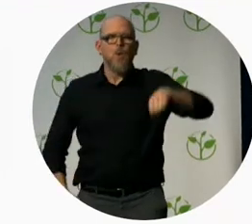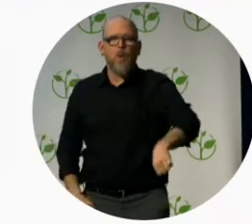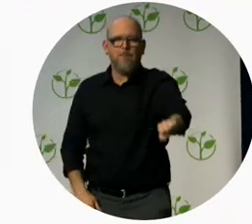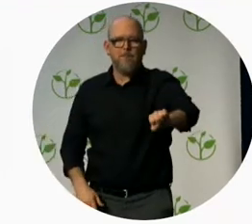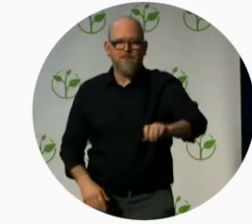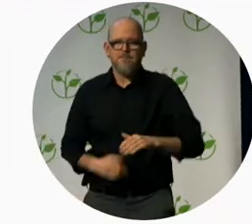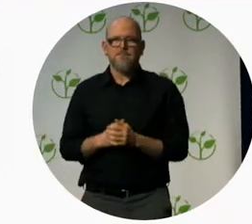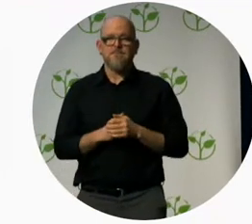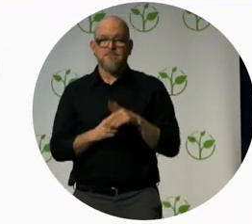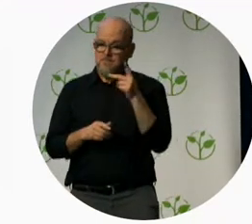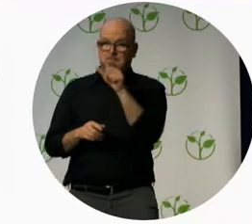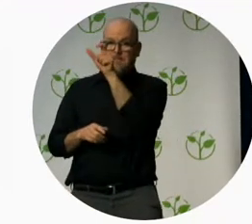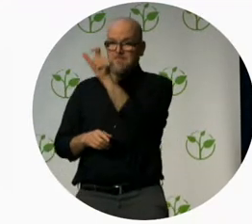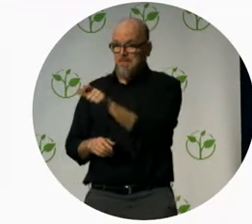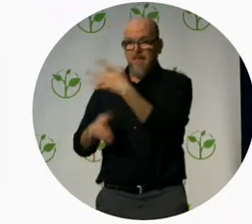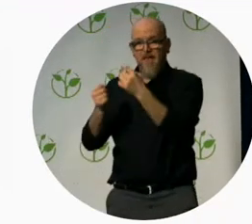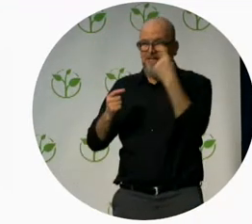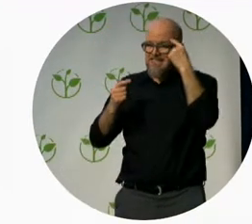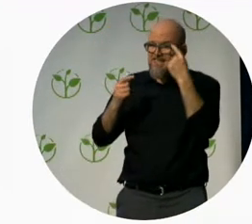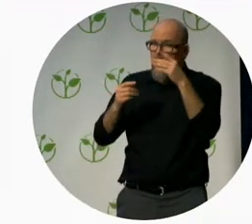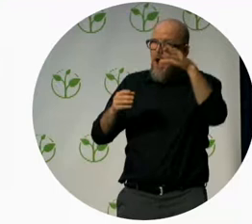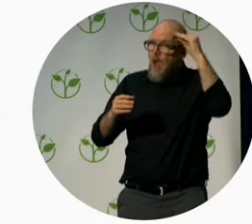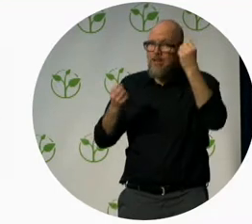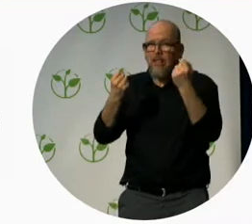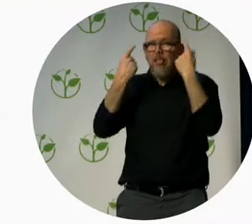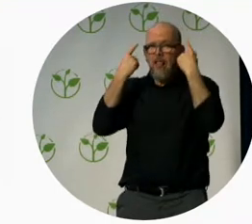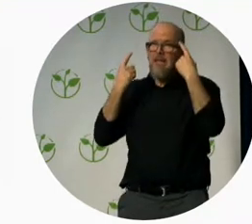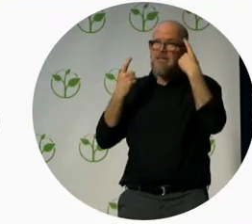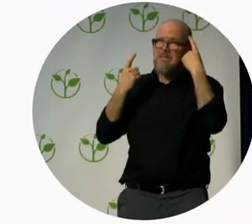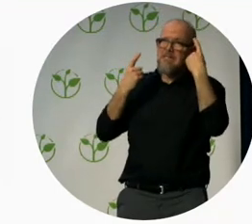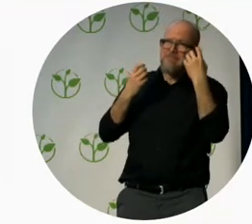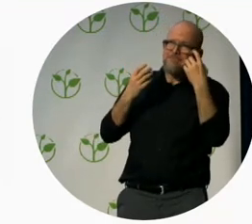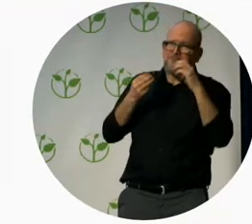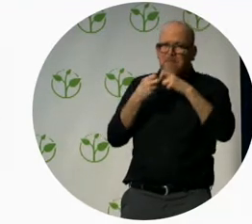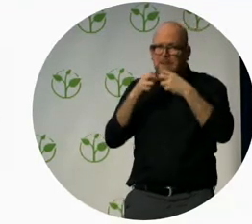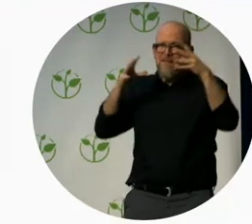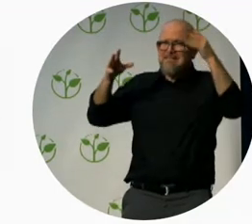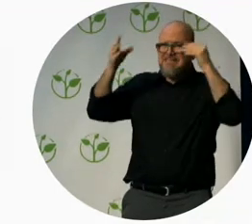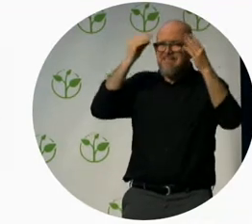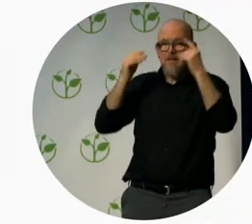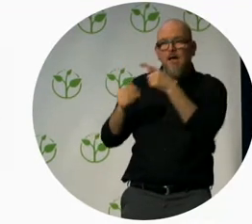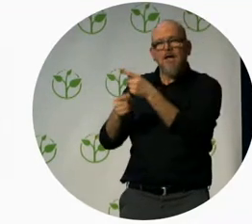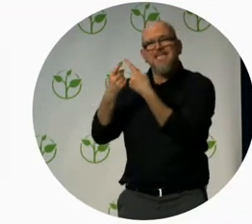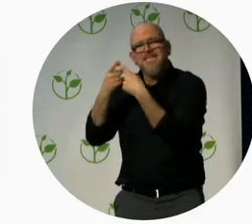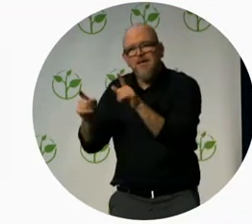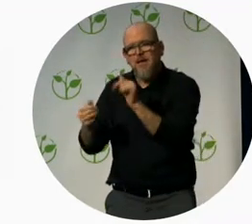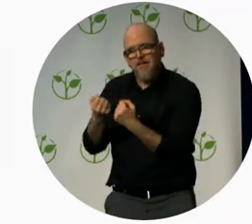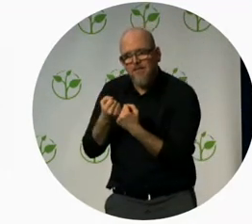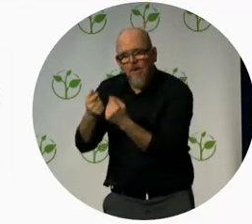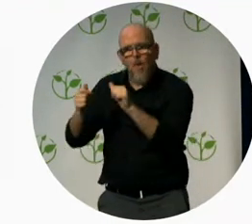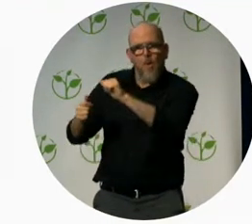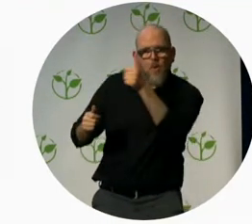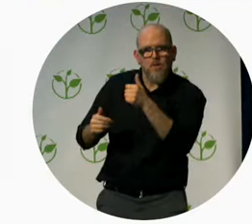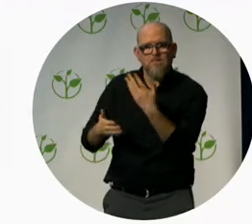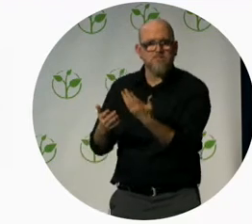much of what helps people with learning and attention issues succeed in the workplace also helps people on the spectrum,